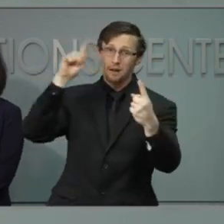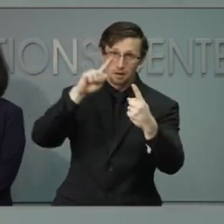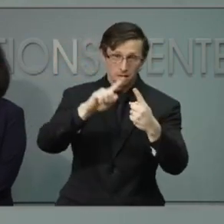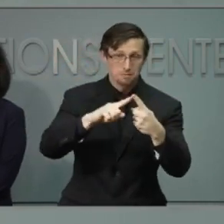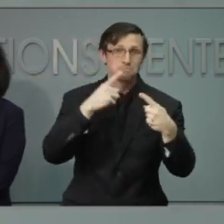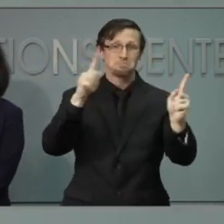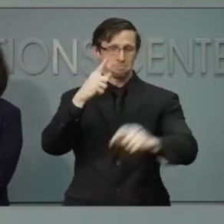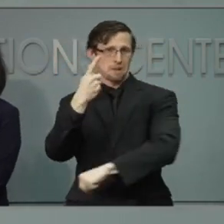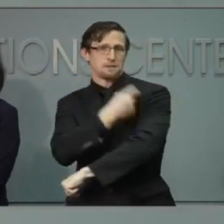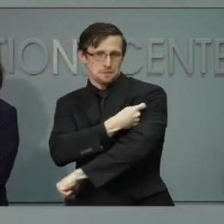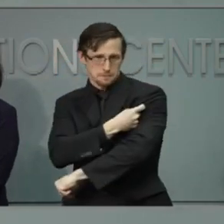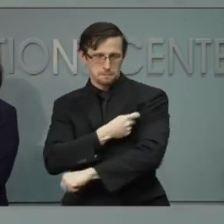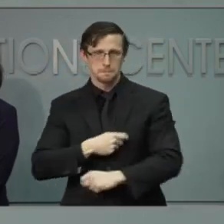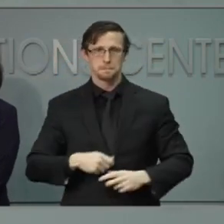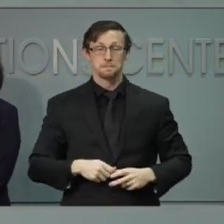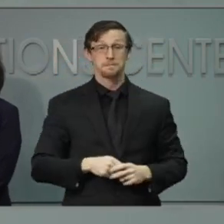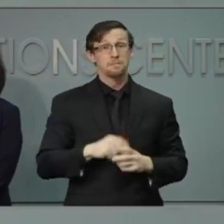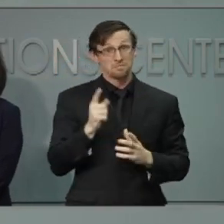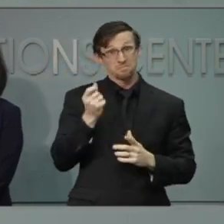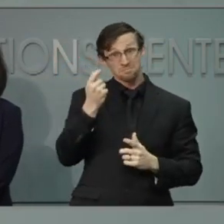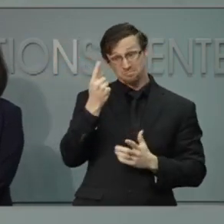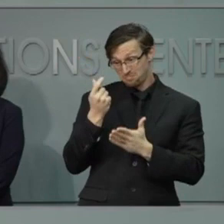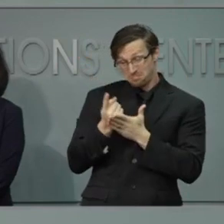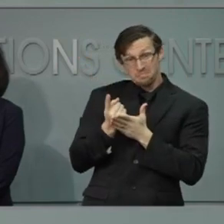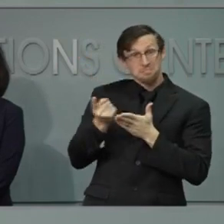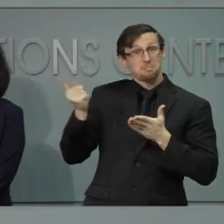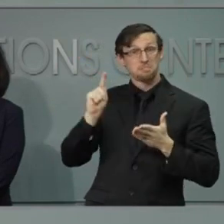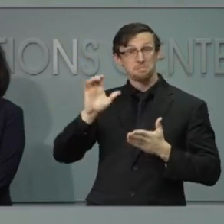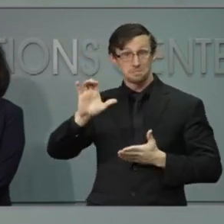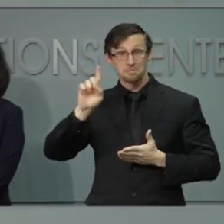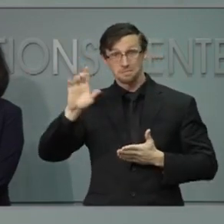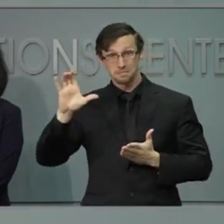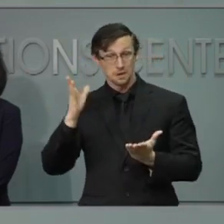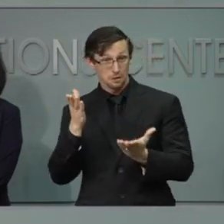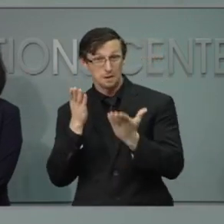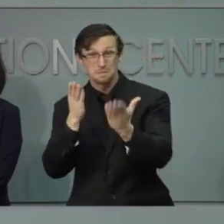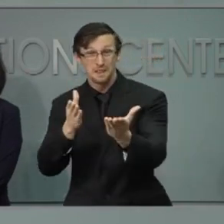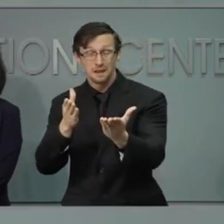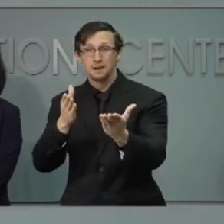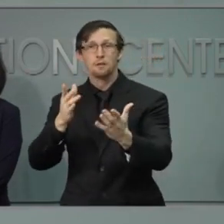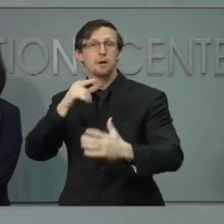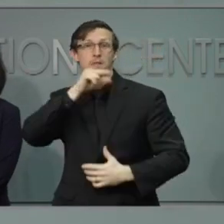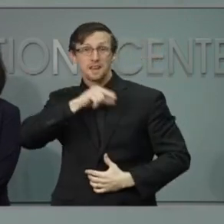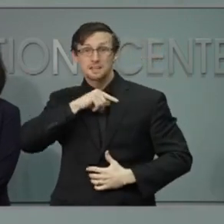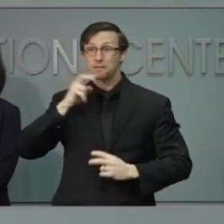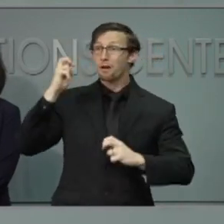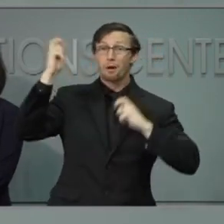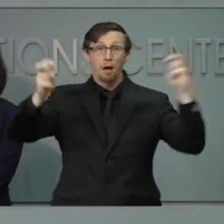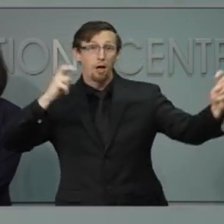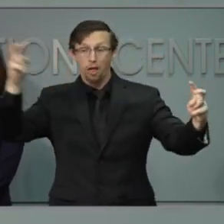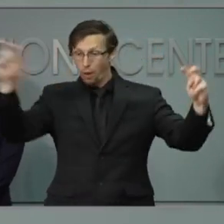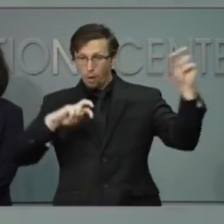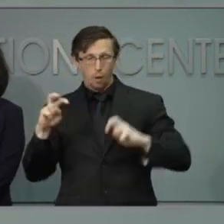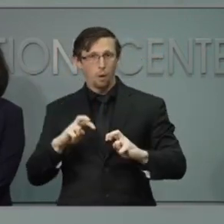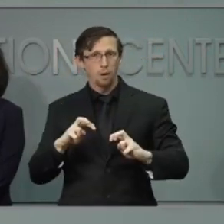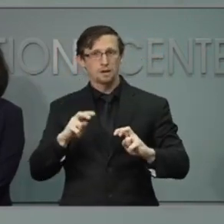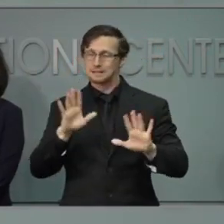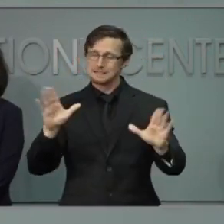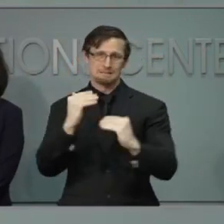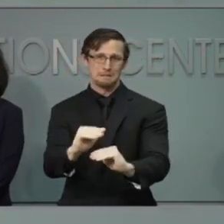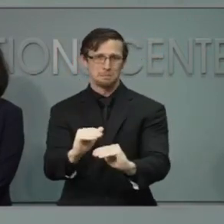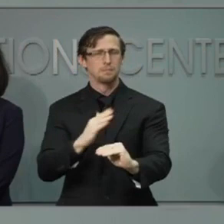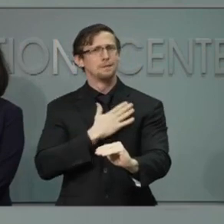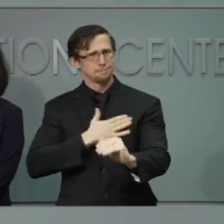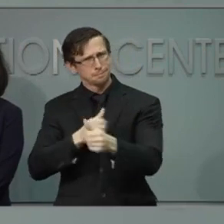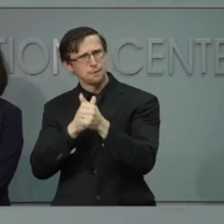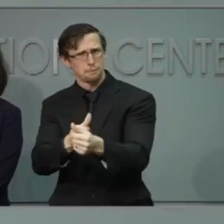Last week, the CDC recommended against going to see extended family and friends for Thanksgiving. Please listen to that guidance and